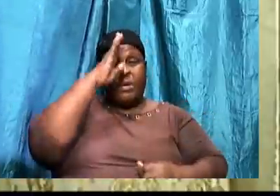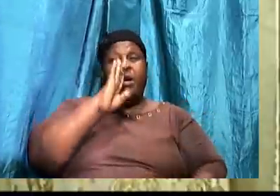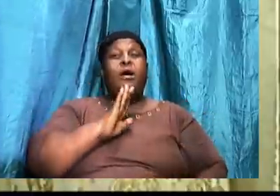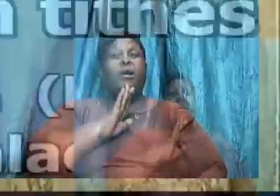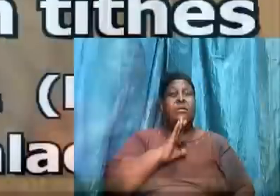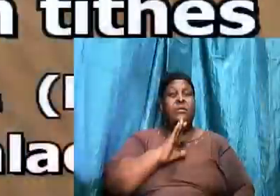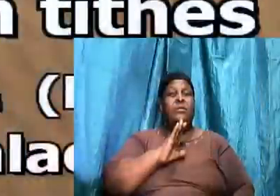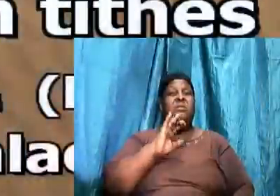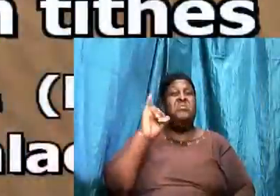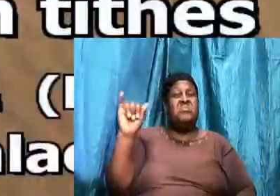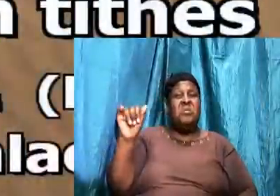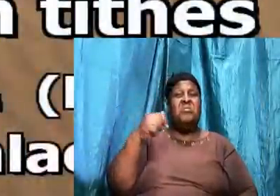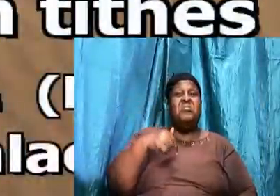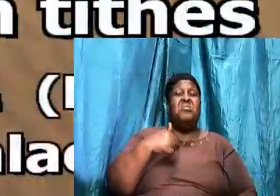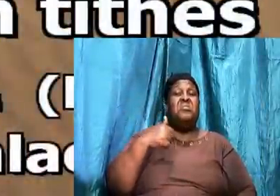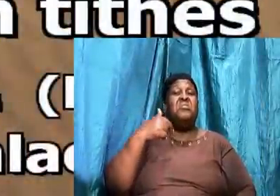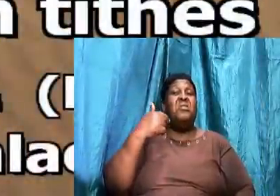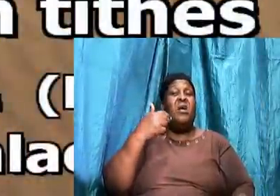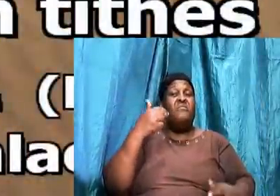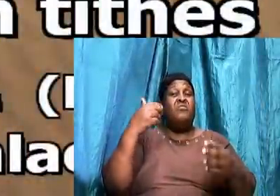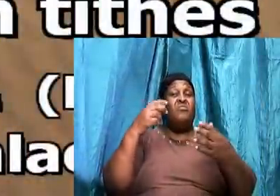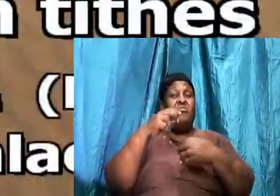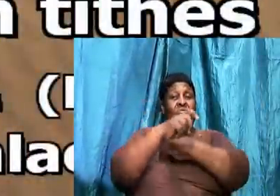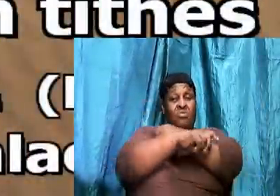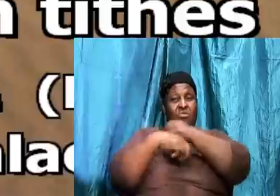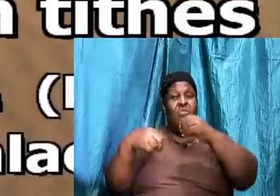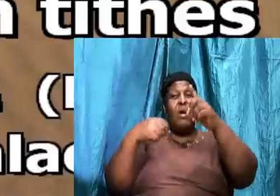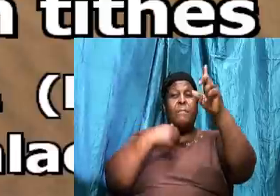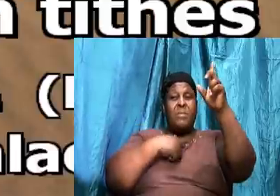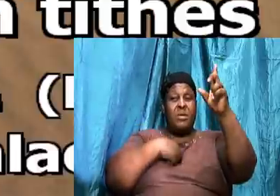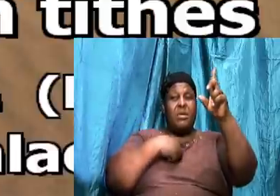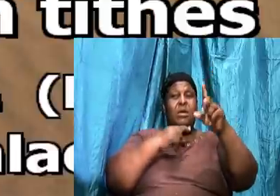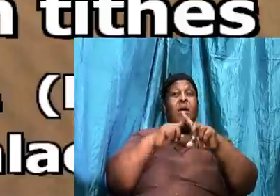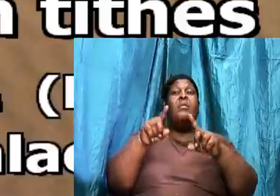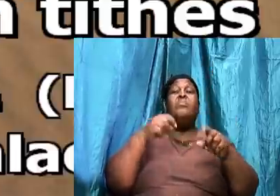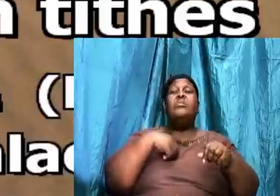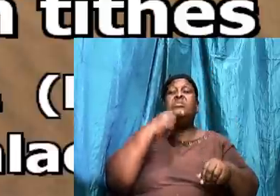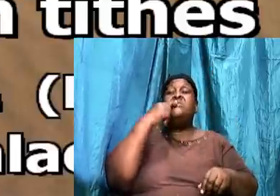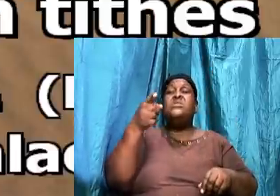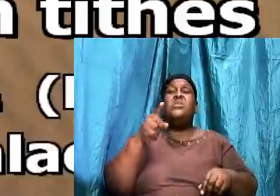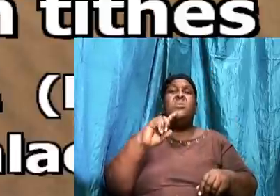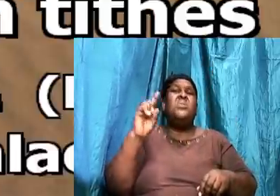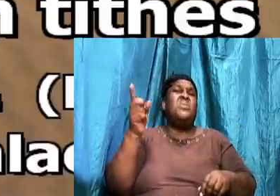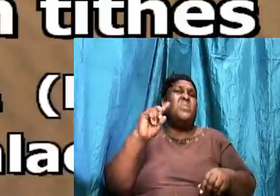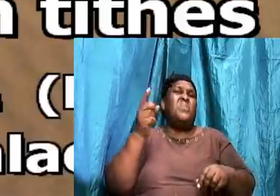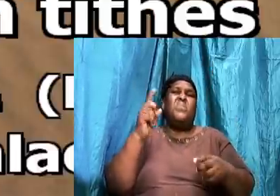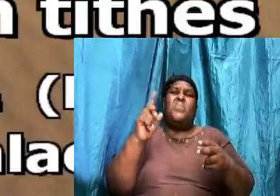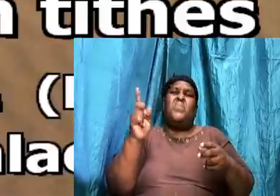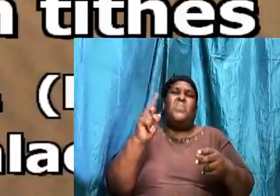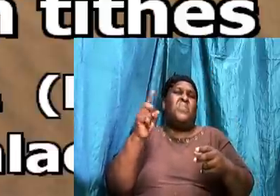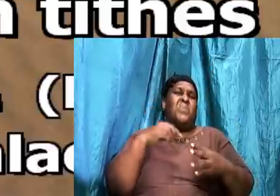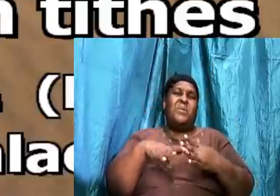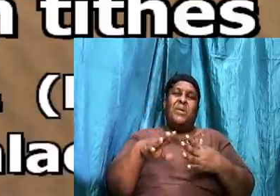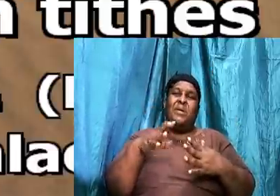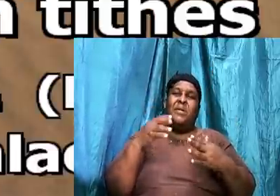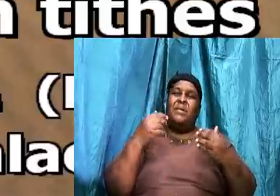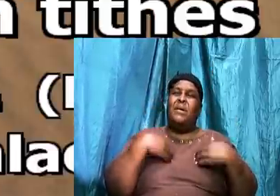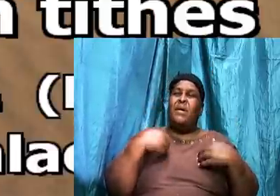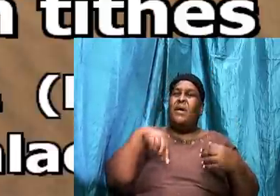Yet he have robbed me. But he say. Wherein have we robbed thee.